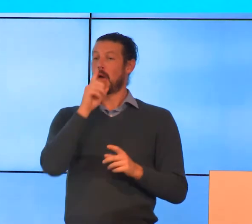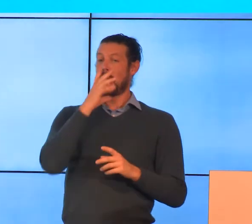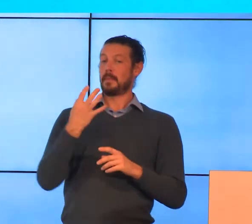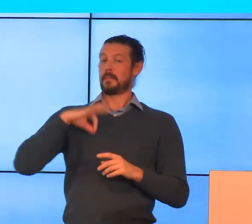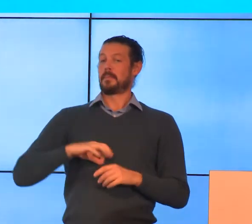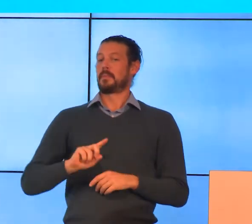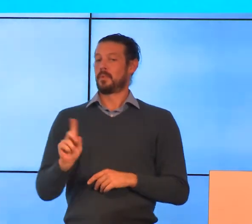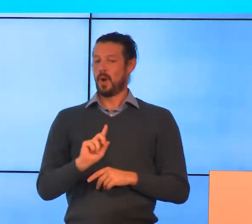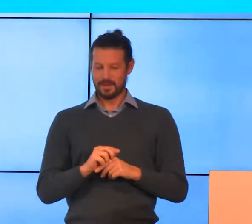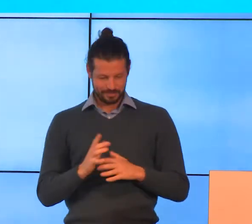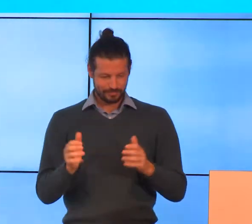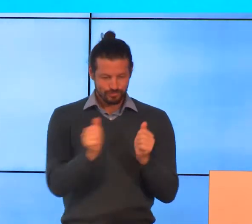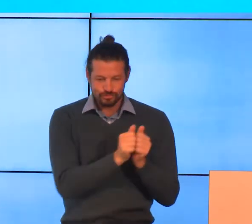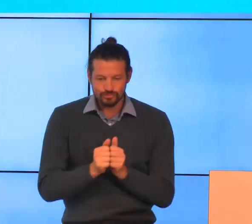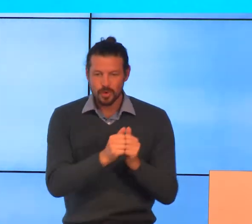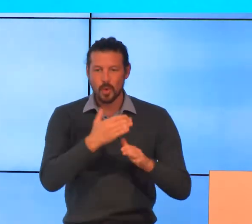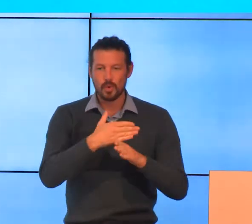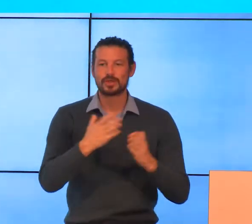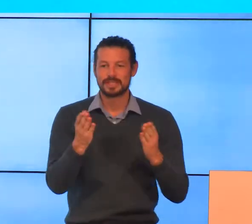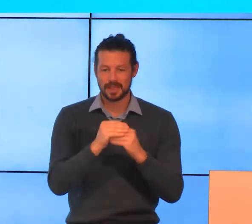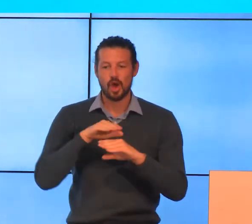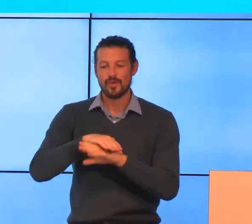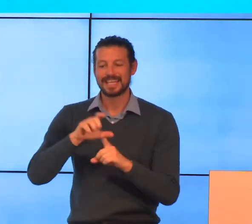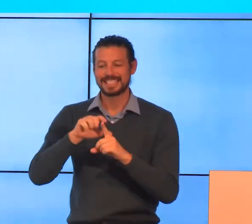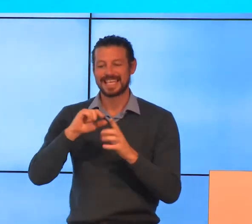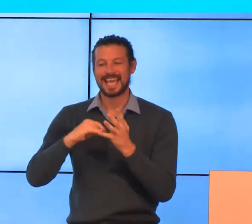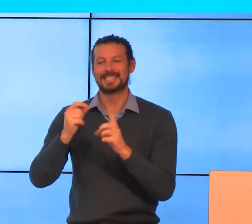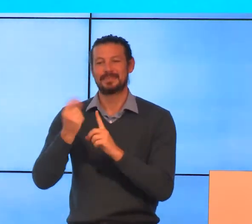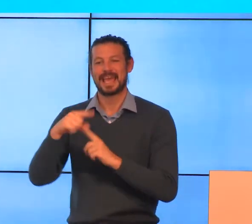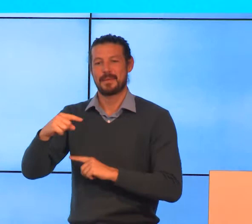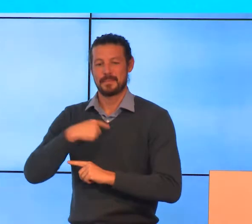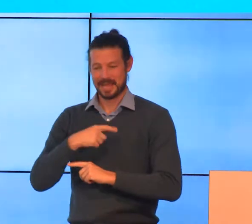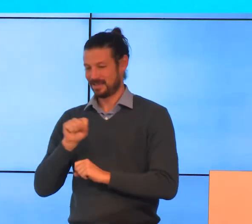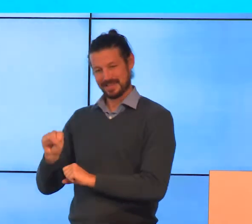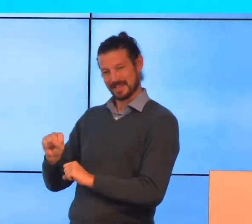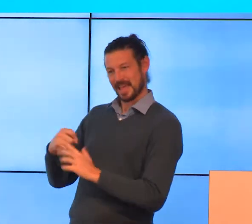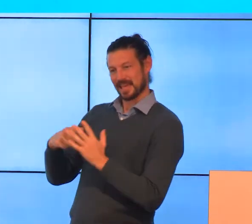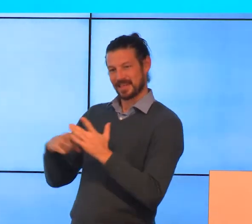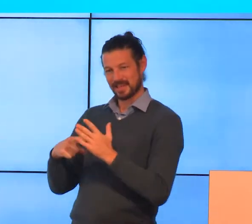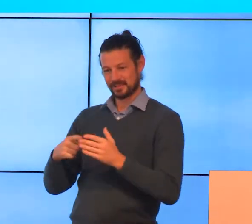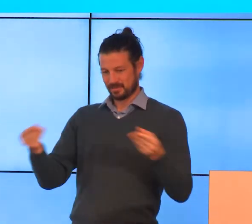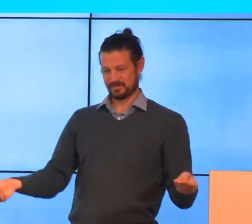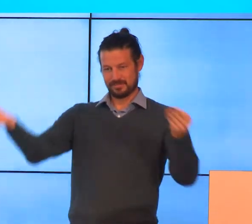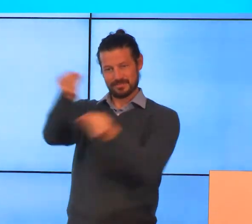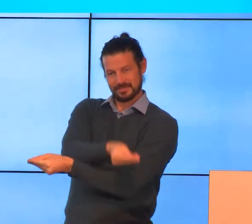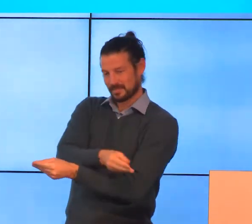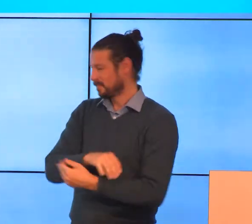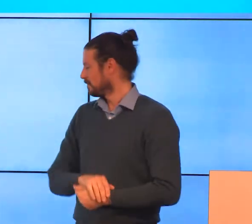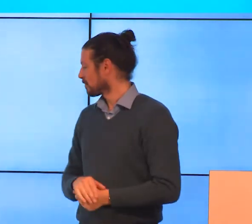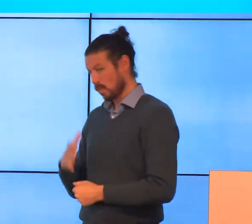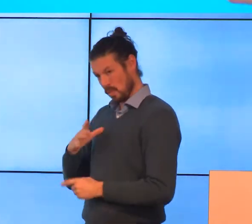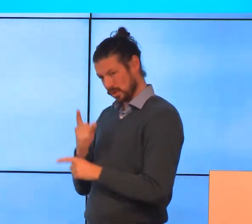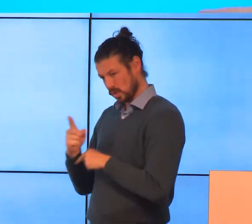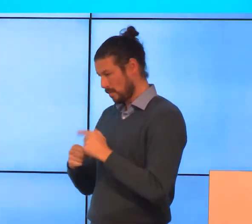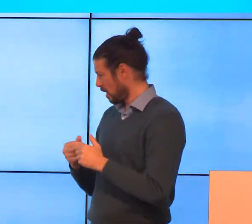was working together on DSP and me kit. Did you want to talk about your process at all? I think I did